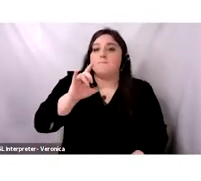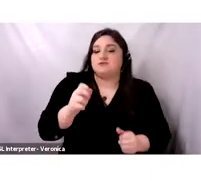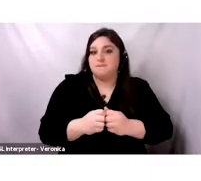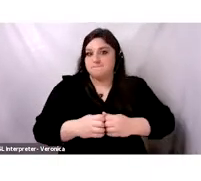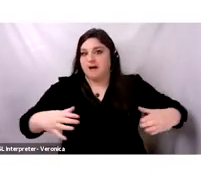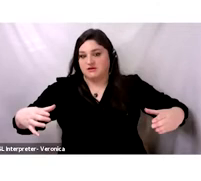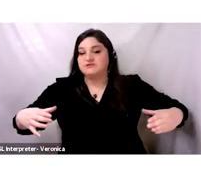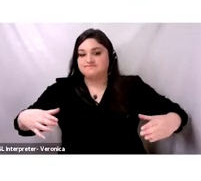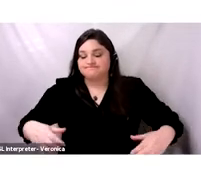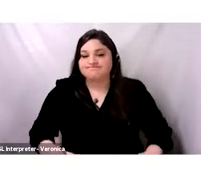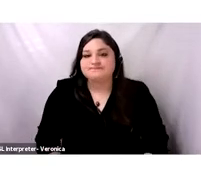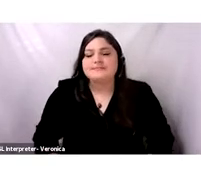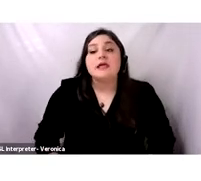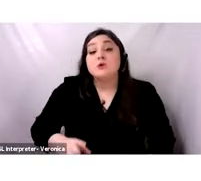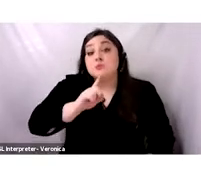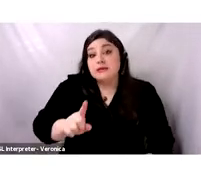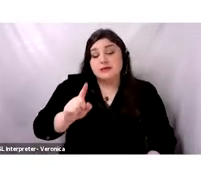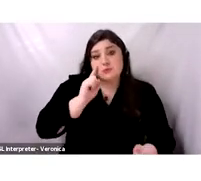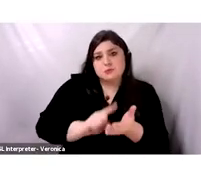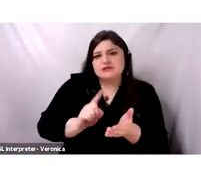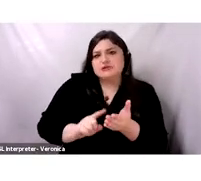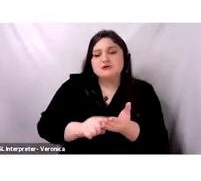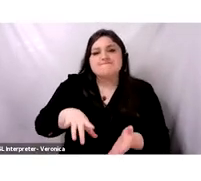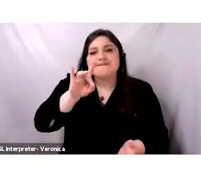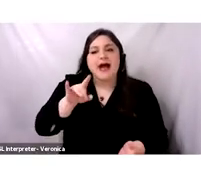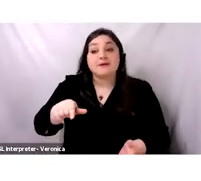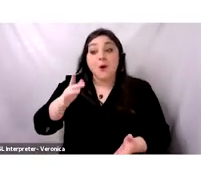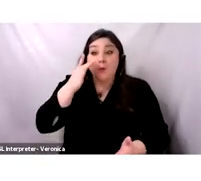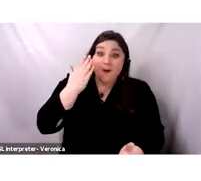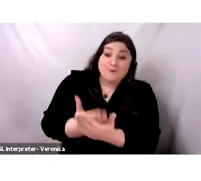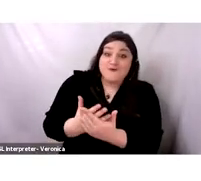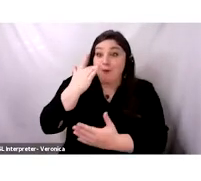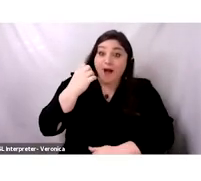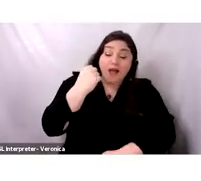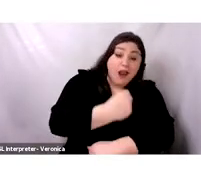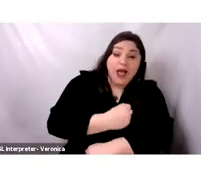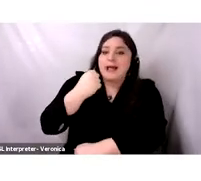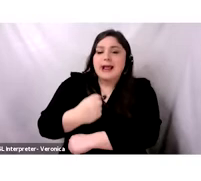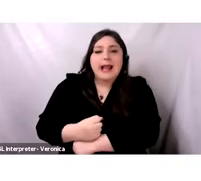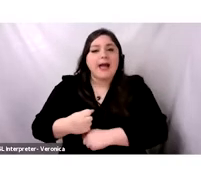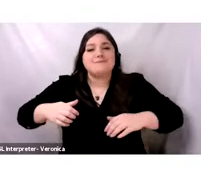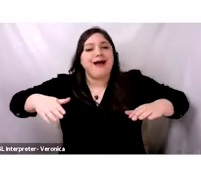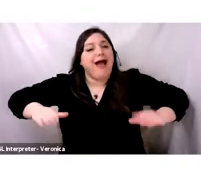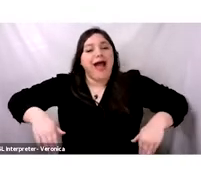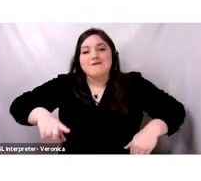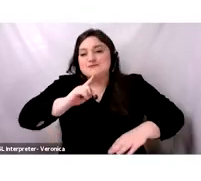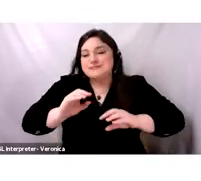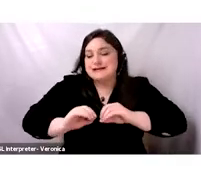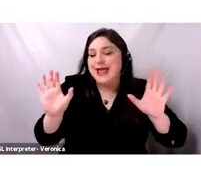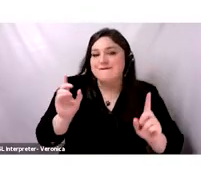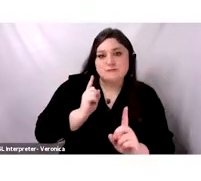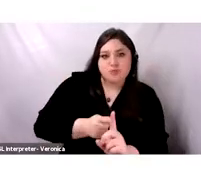are usually not explained in the narrative. The narrative says that